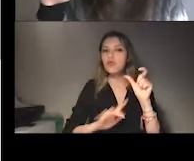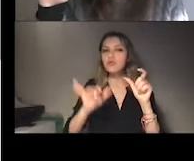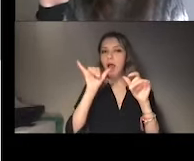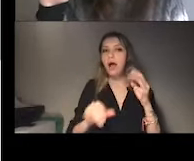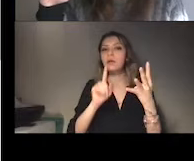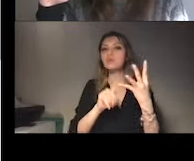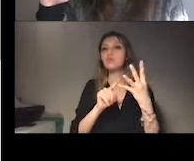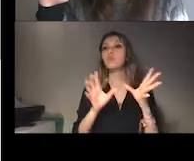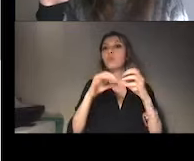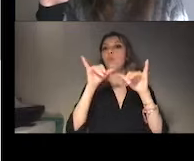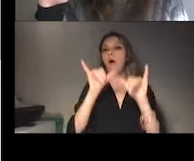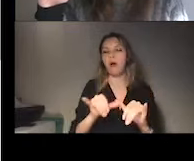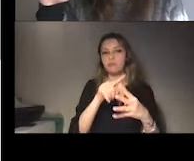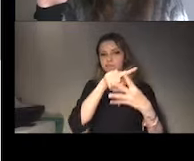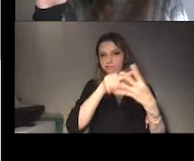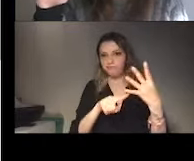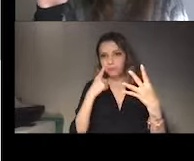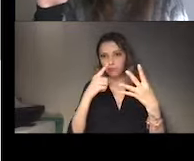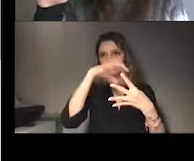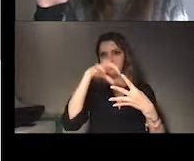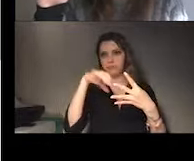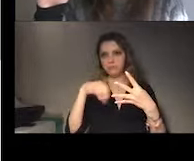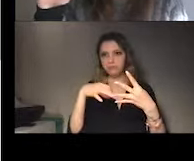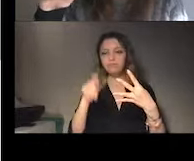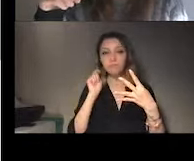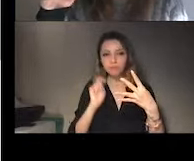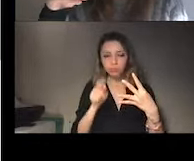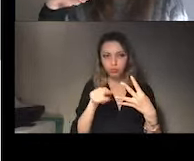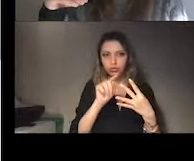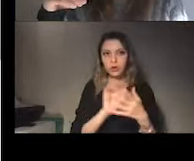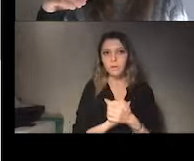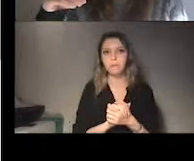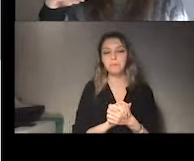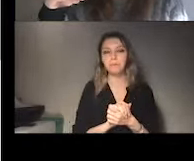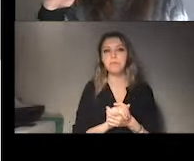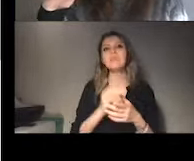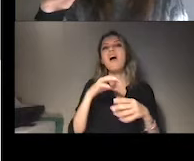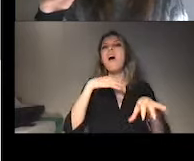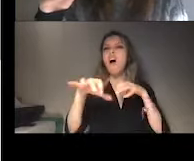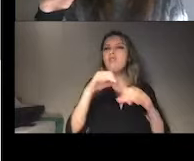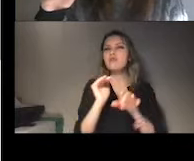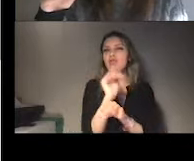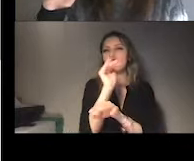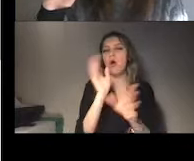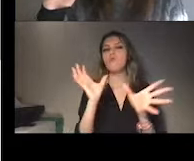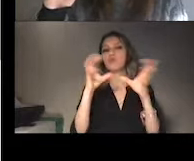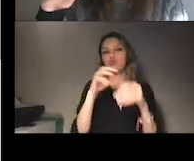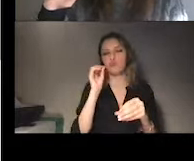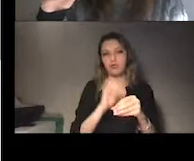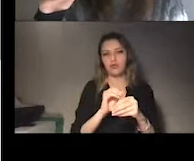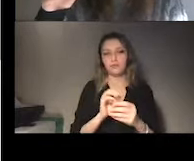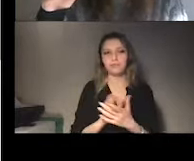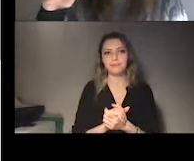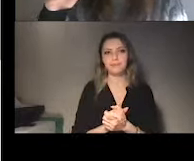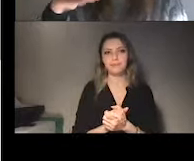for these, basically, they made the statistics of the